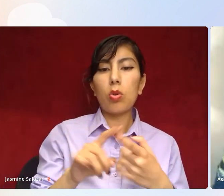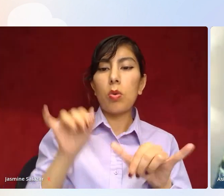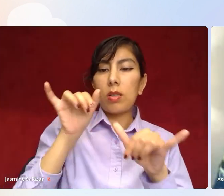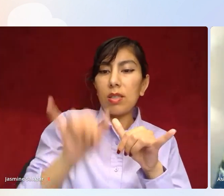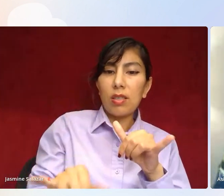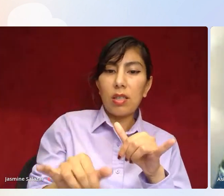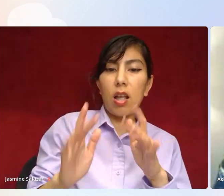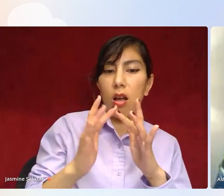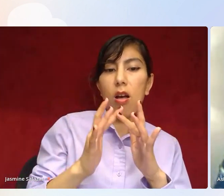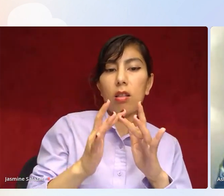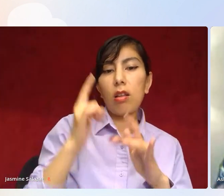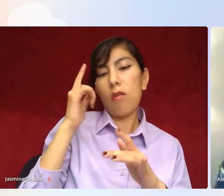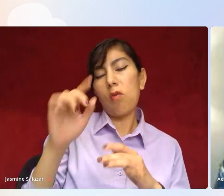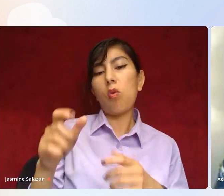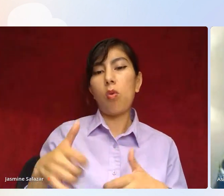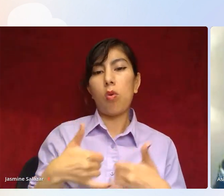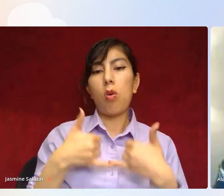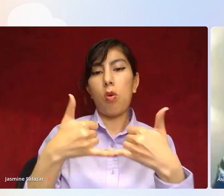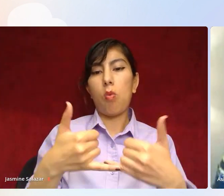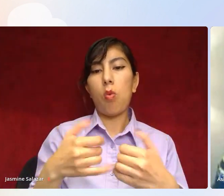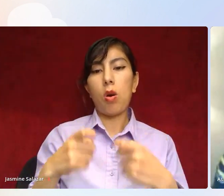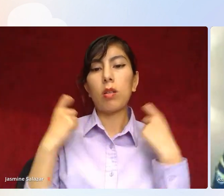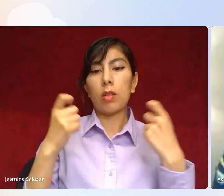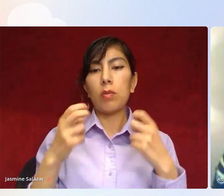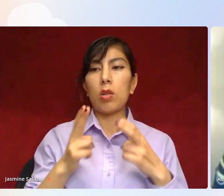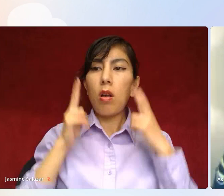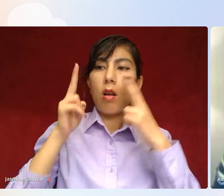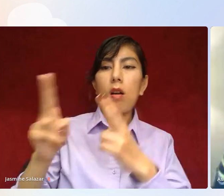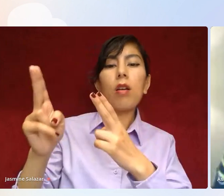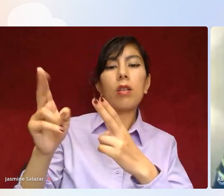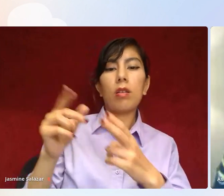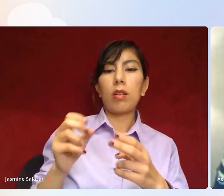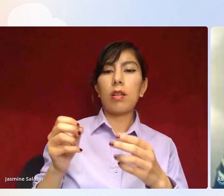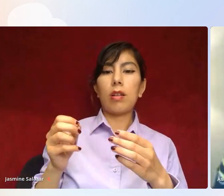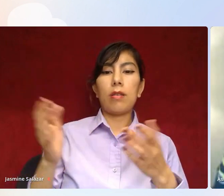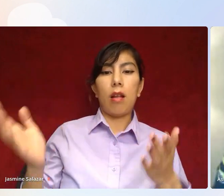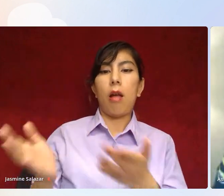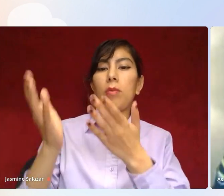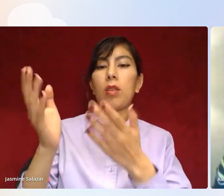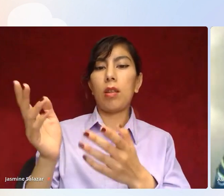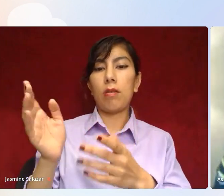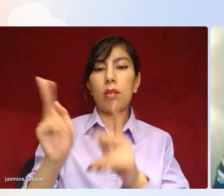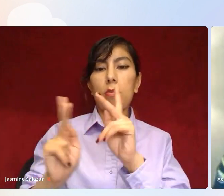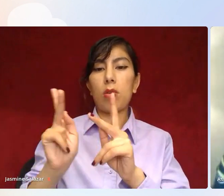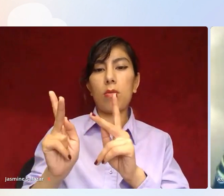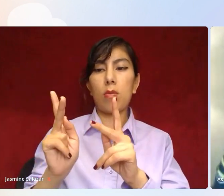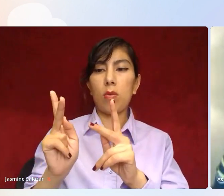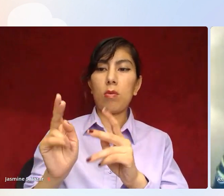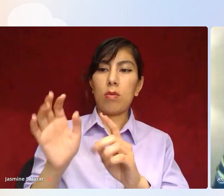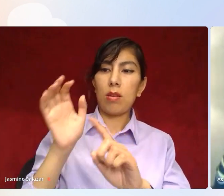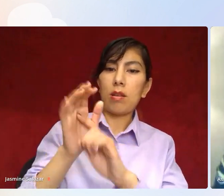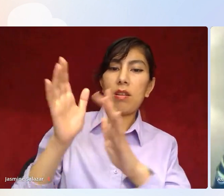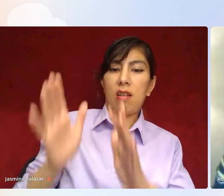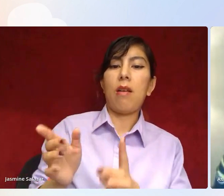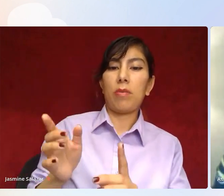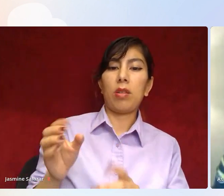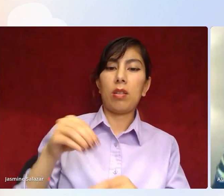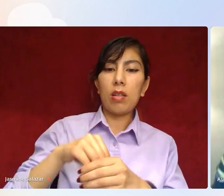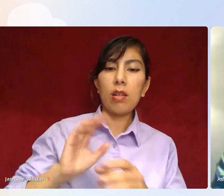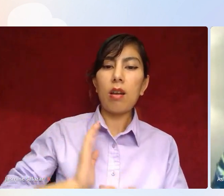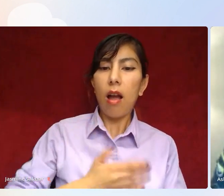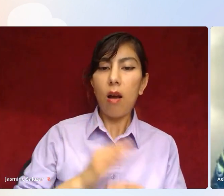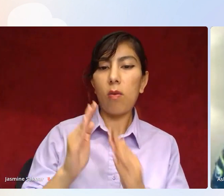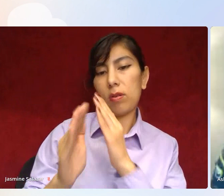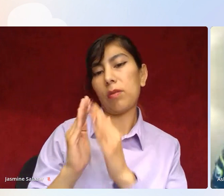online for the award ceremony so we can honor and uplift those who are champions in our community.